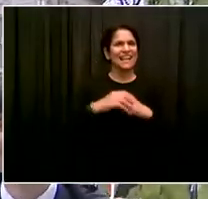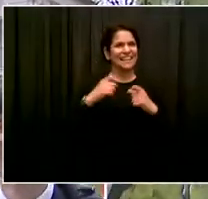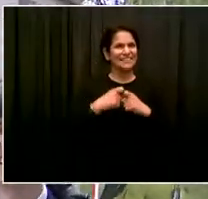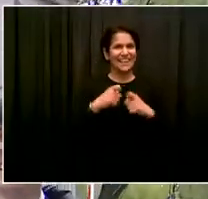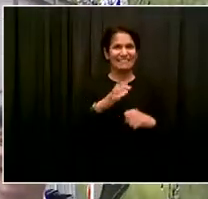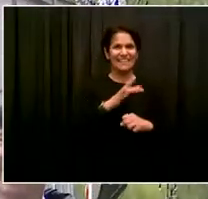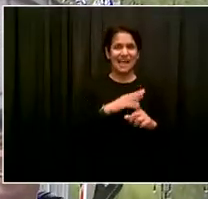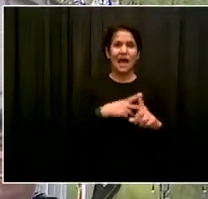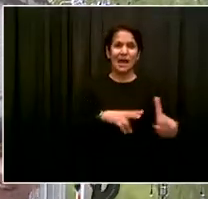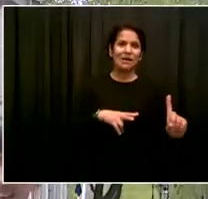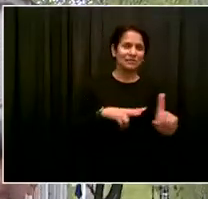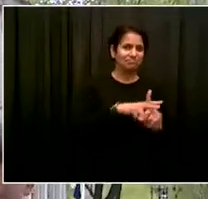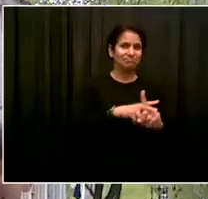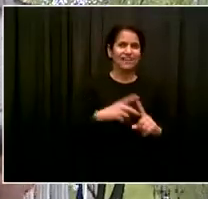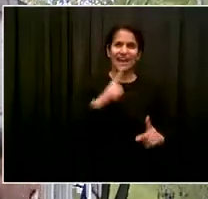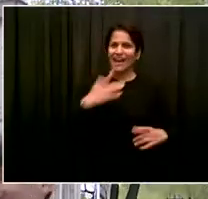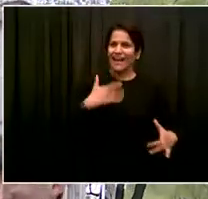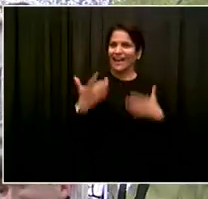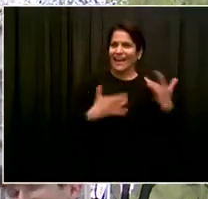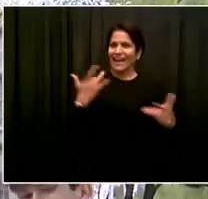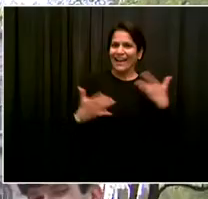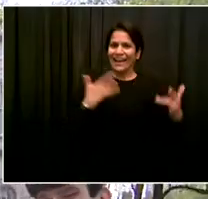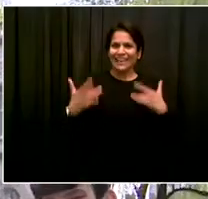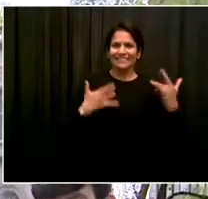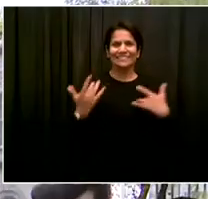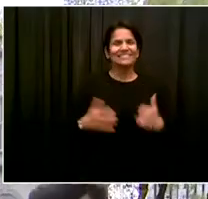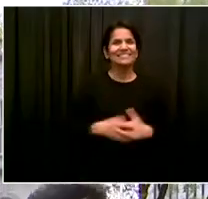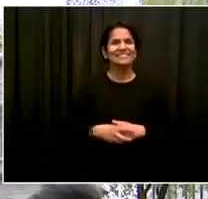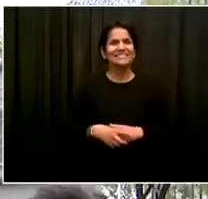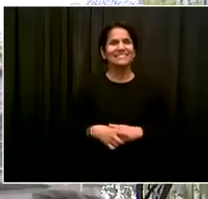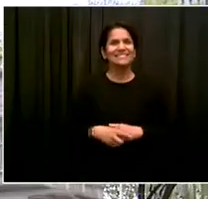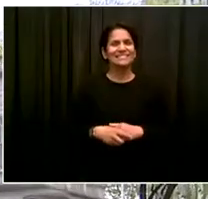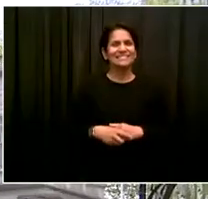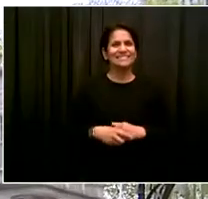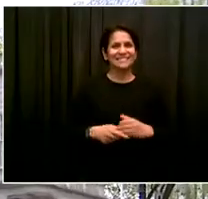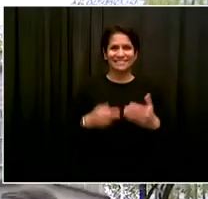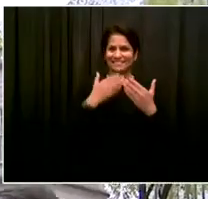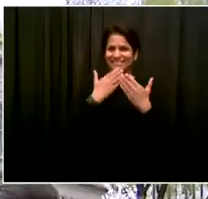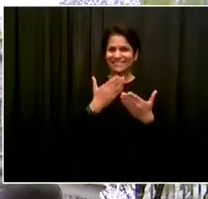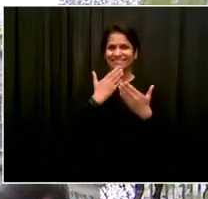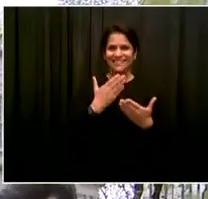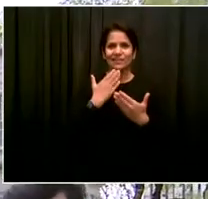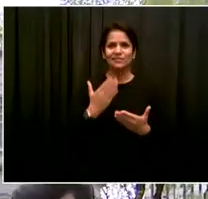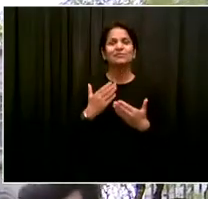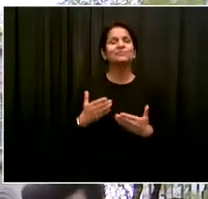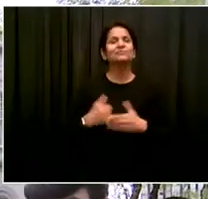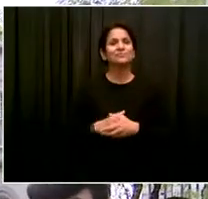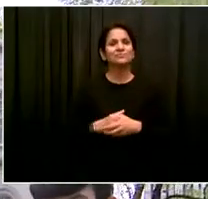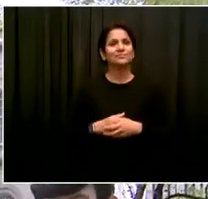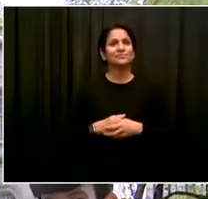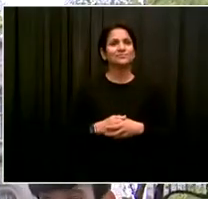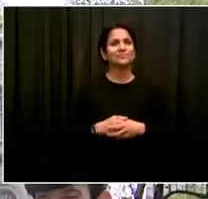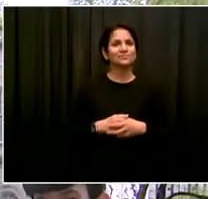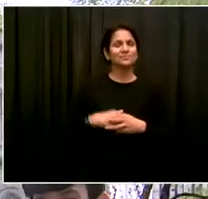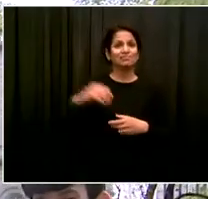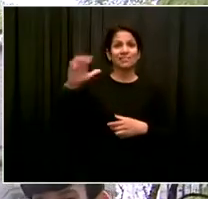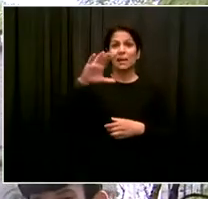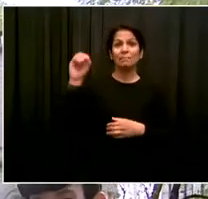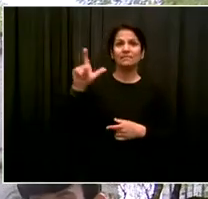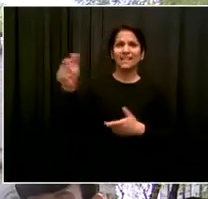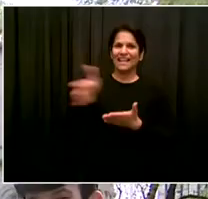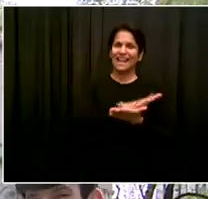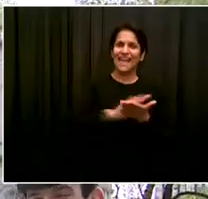so many people. I want to thank our CEO of Nice Bus Matt Berlin, Council Member Drum, Speaker